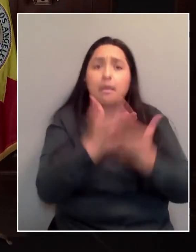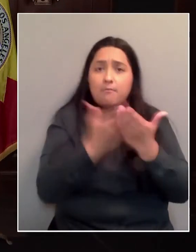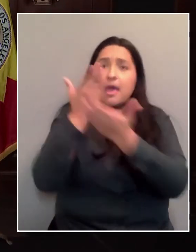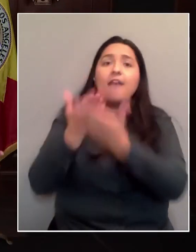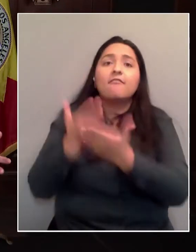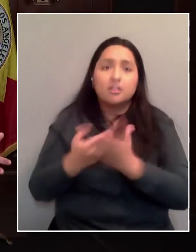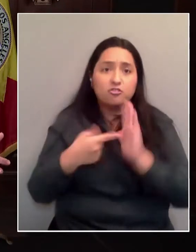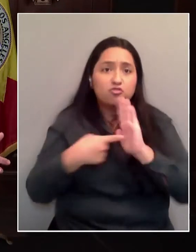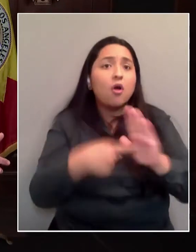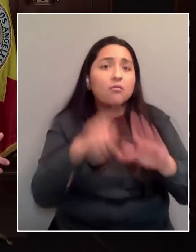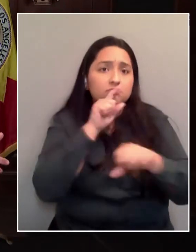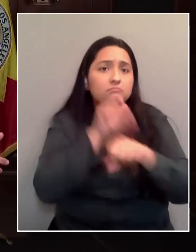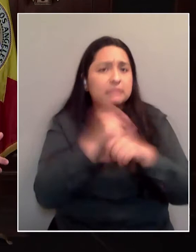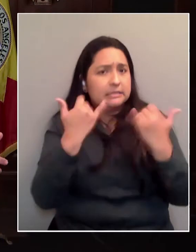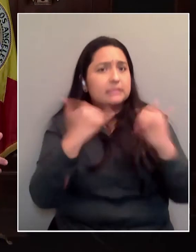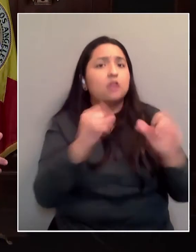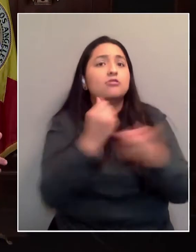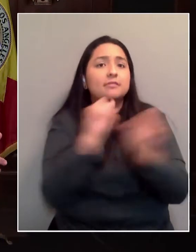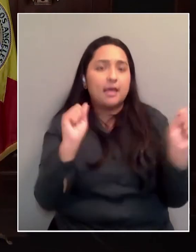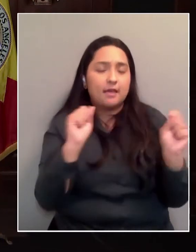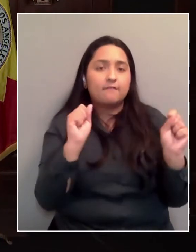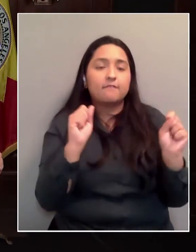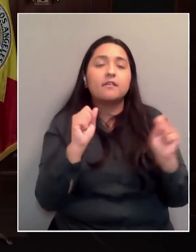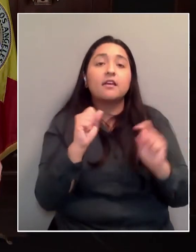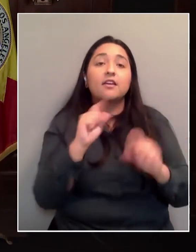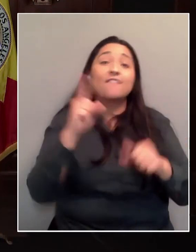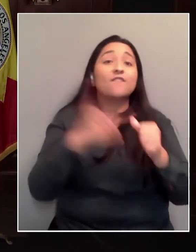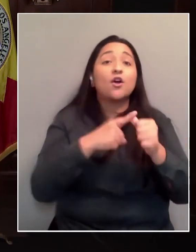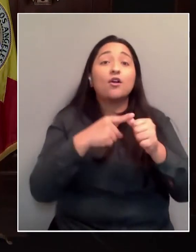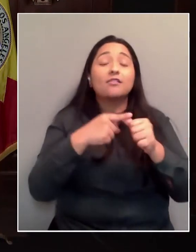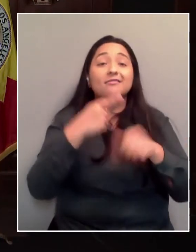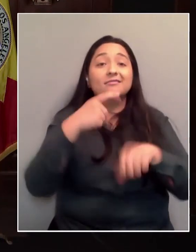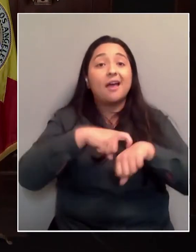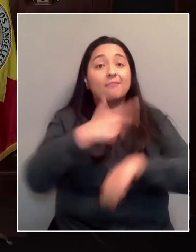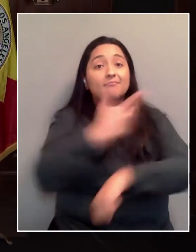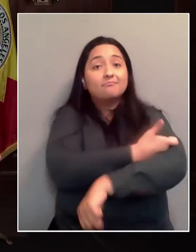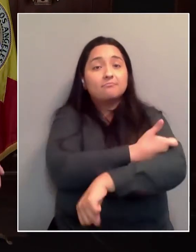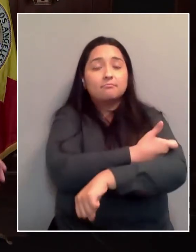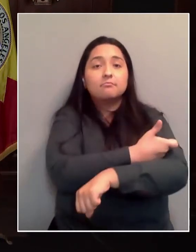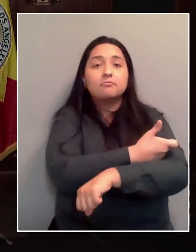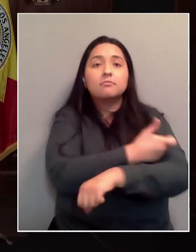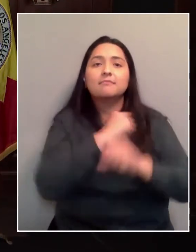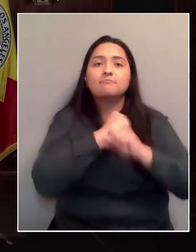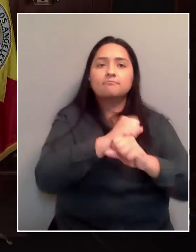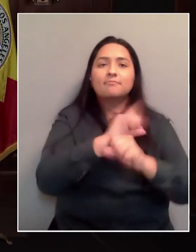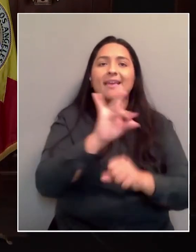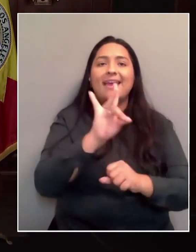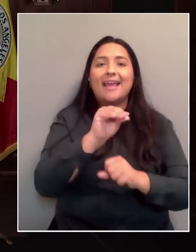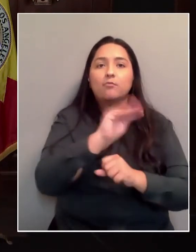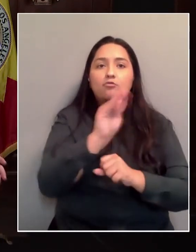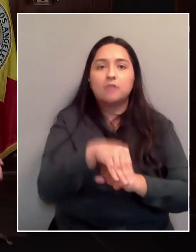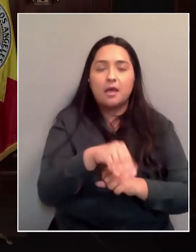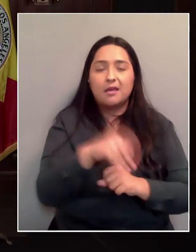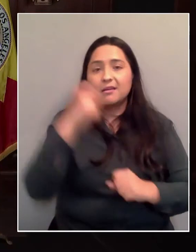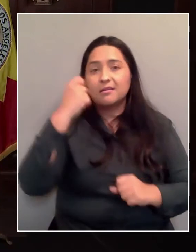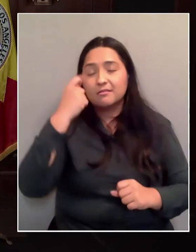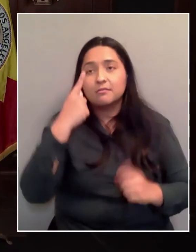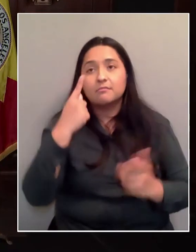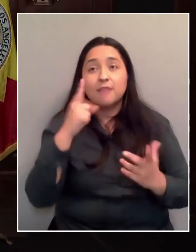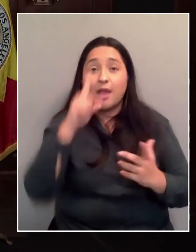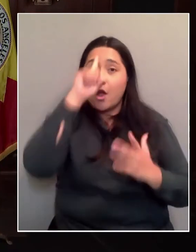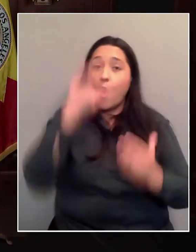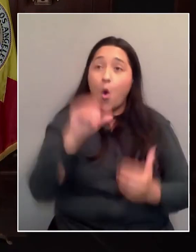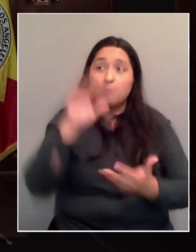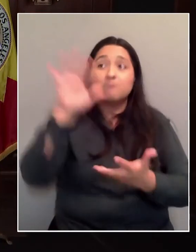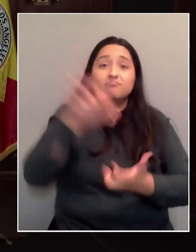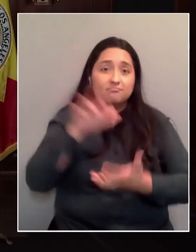you oftentimes about 80% coverage. I hope we never have to get to that point. I hope that we don't, but I have never opposed that. But that's a